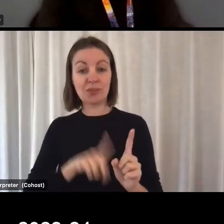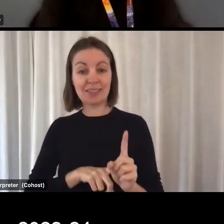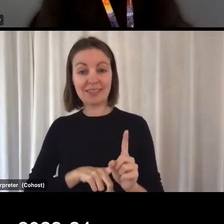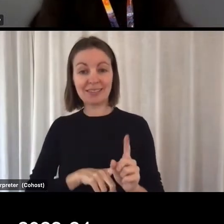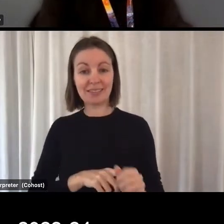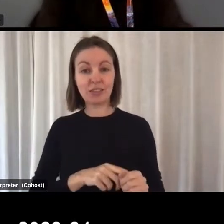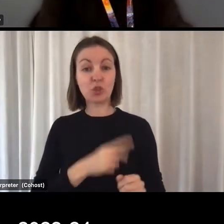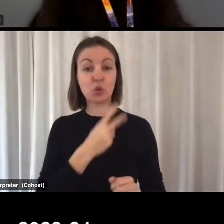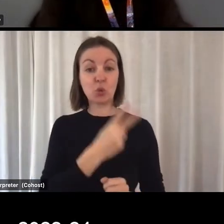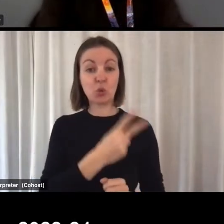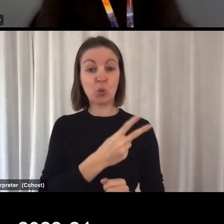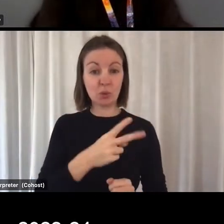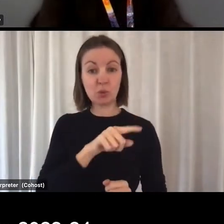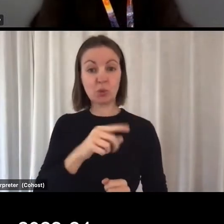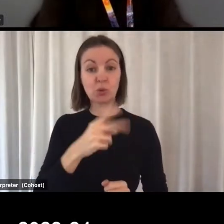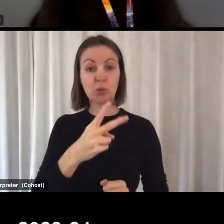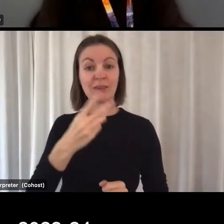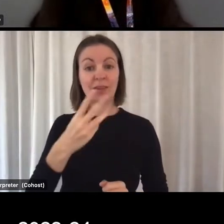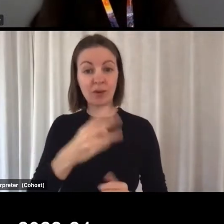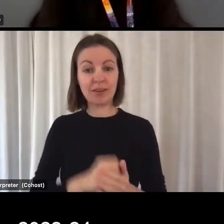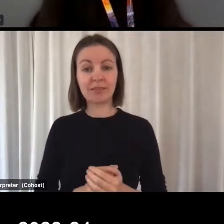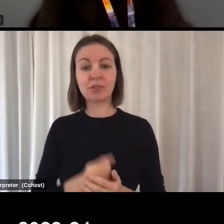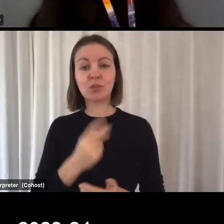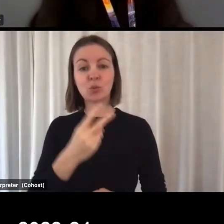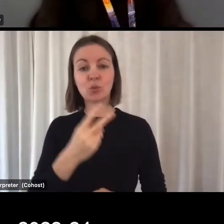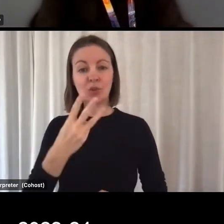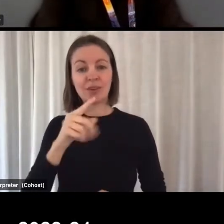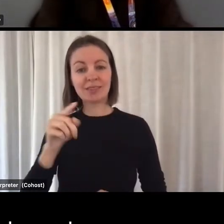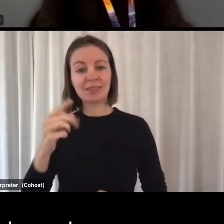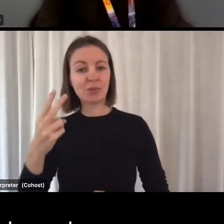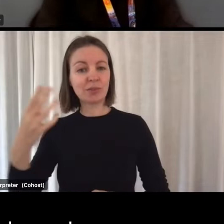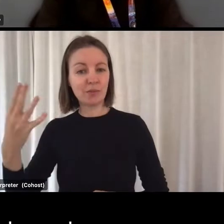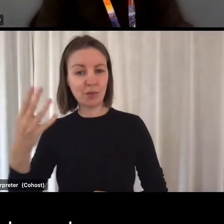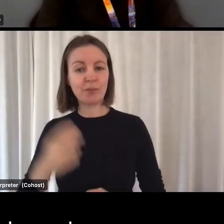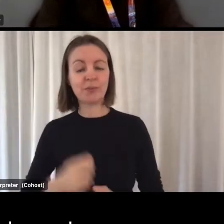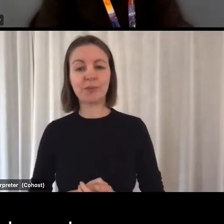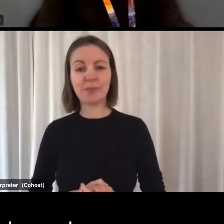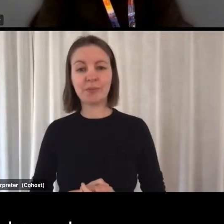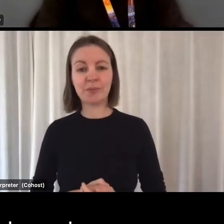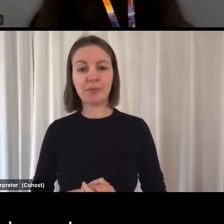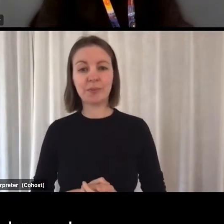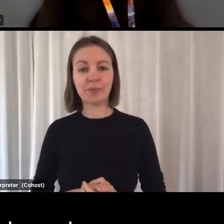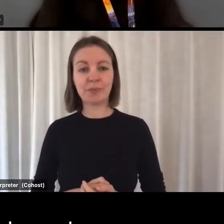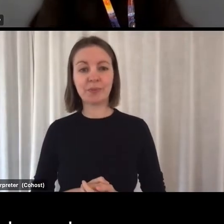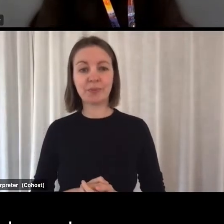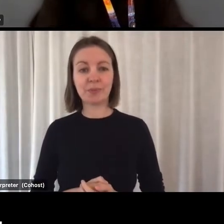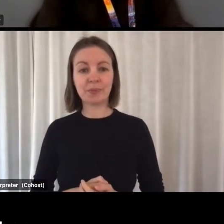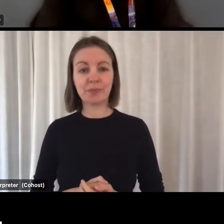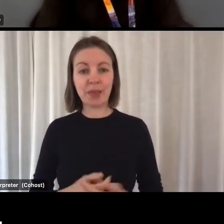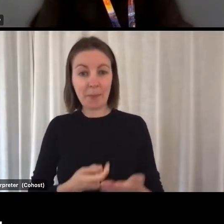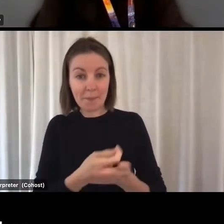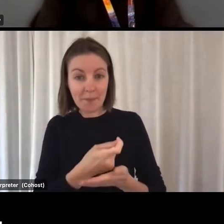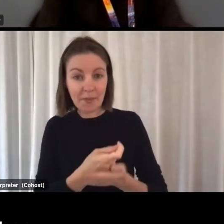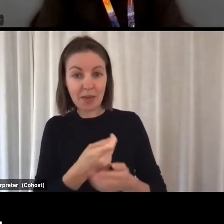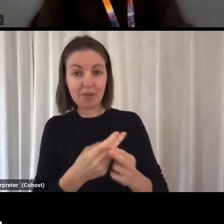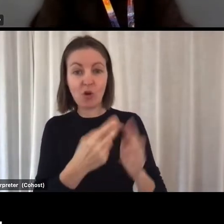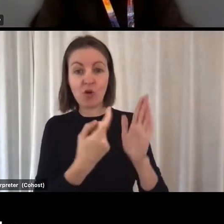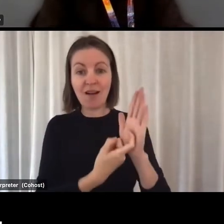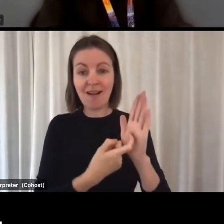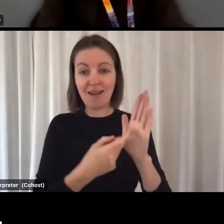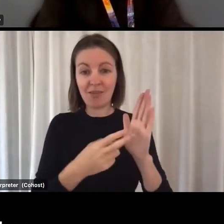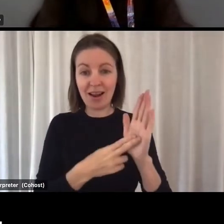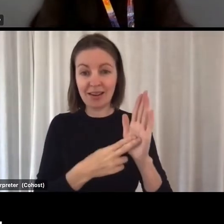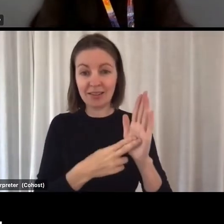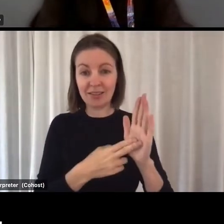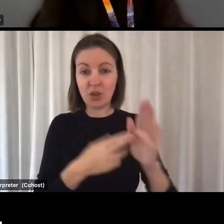to 23 to 2023 to 24. Payments are available for registered nurses who work in the same aged care